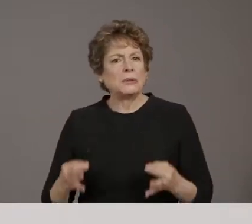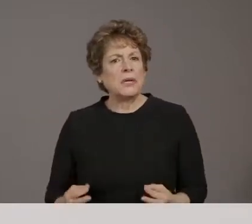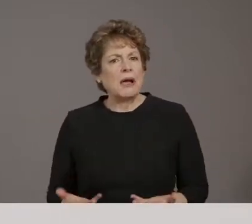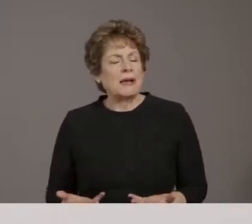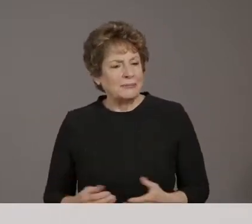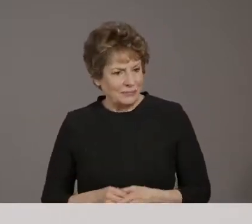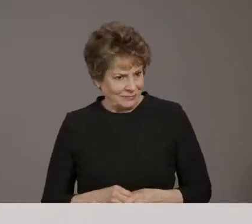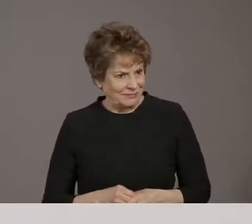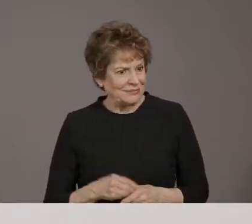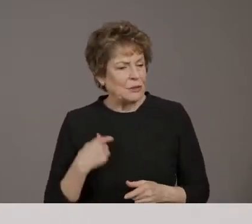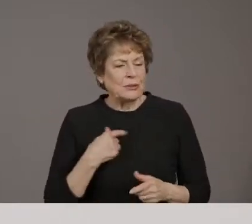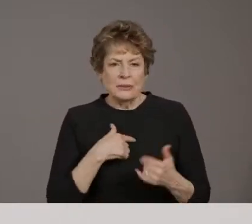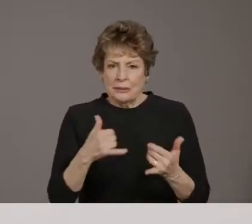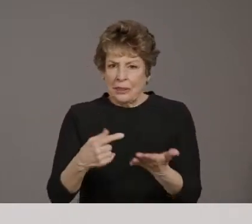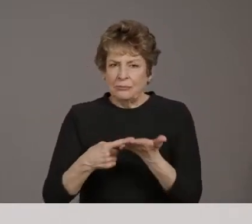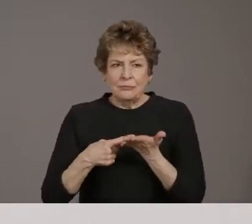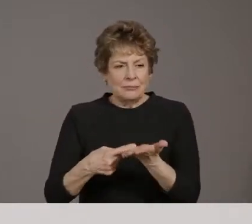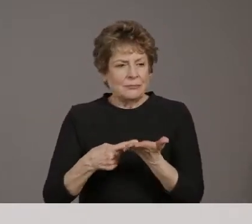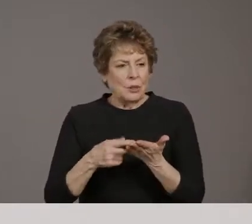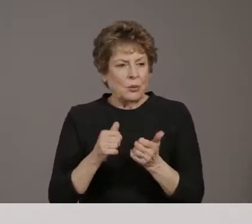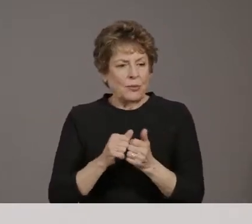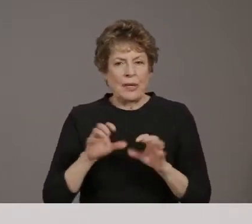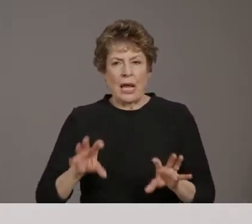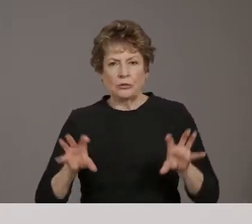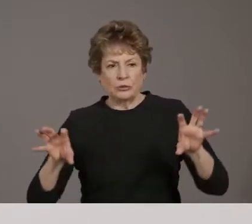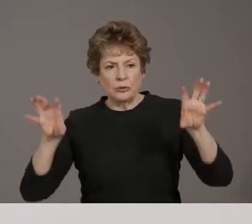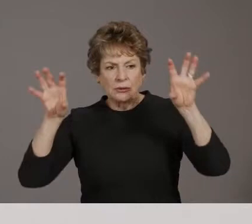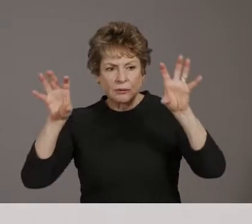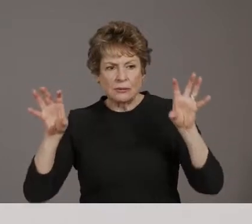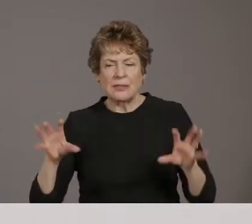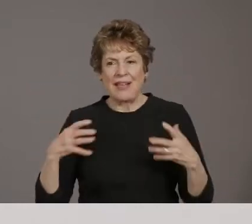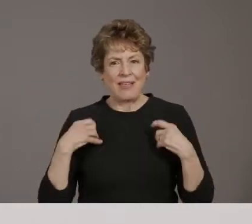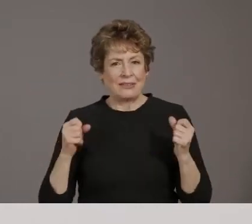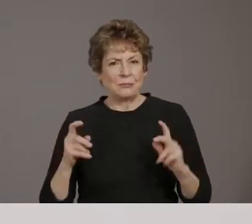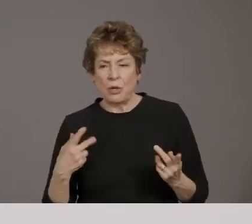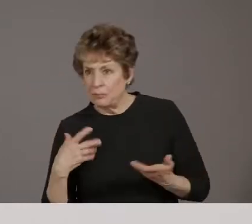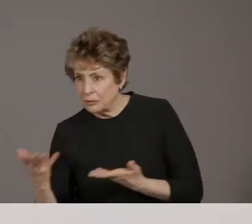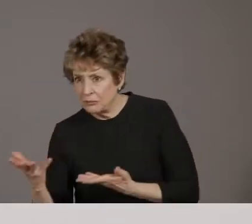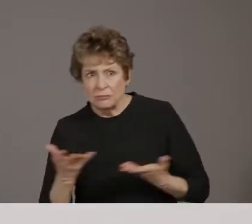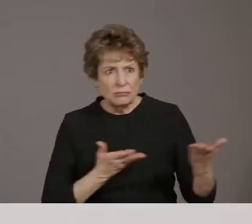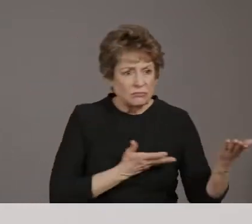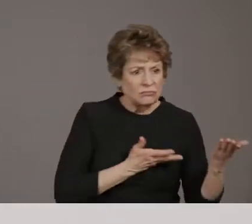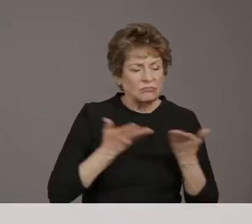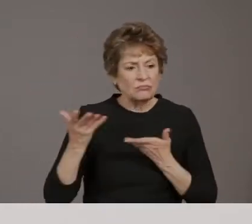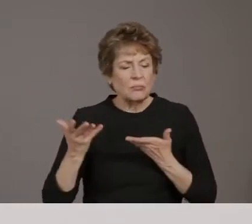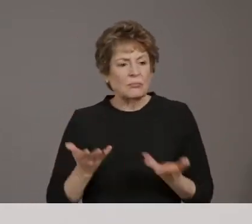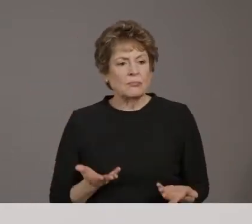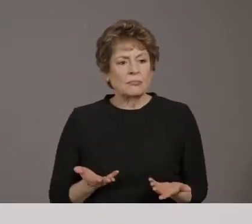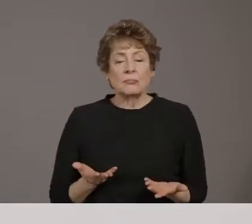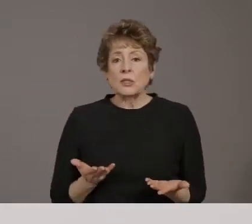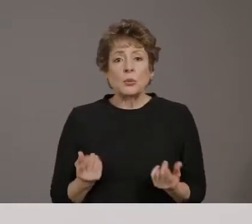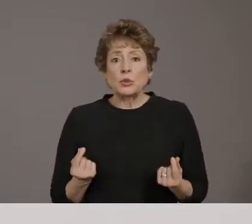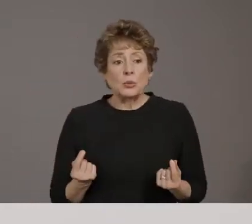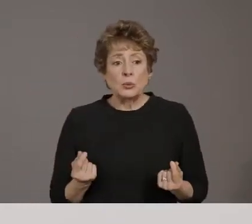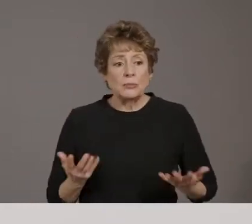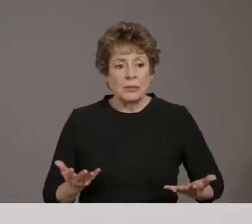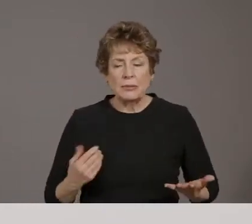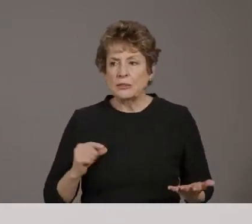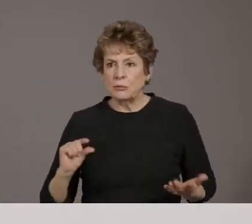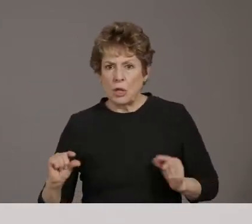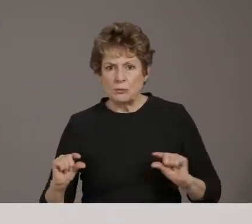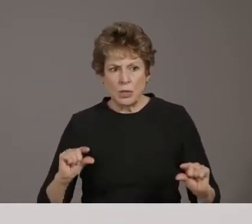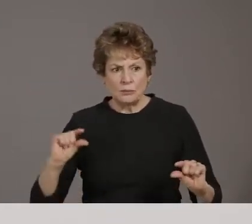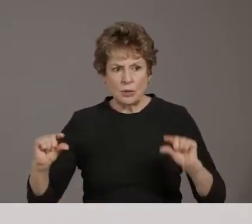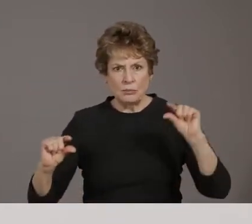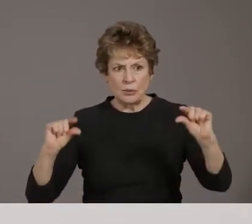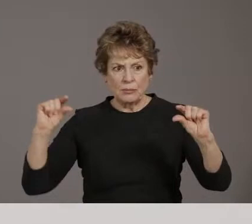in discussions with our county health departments for that. Likely what we'll do is we will allocate it based on a pro rata population. So